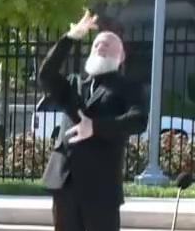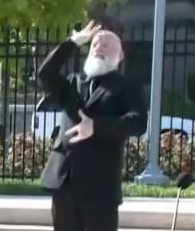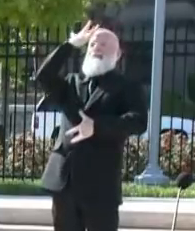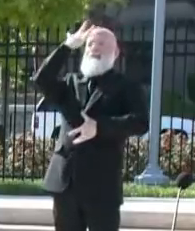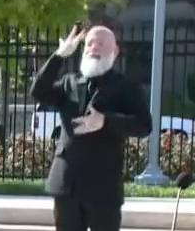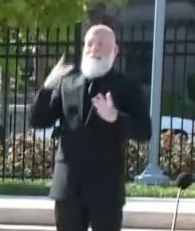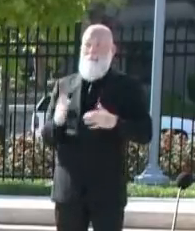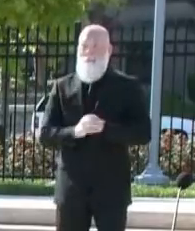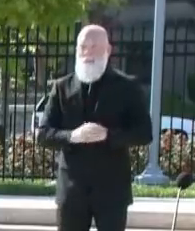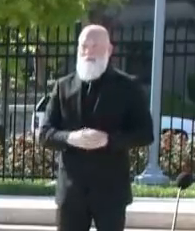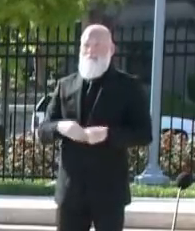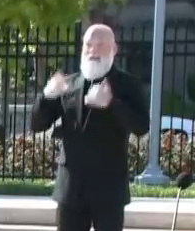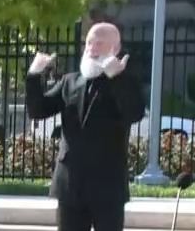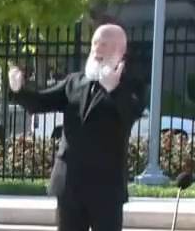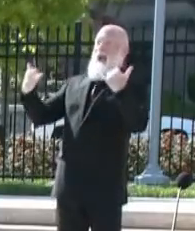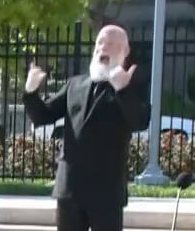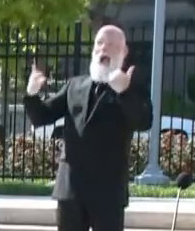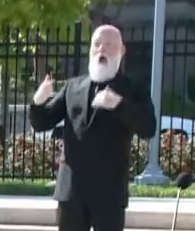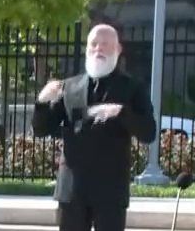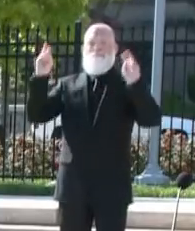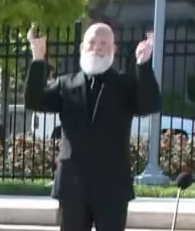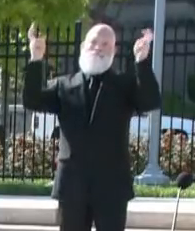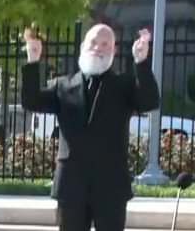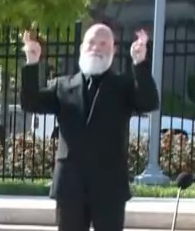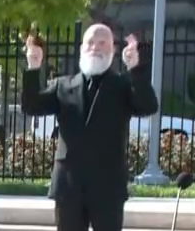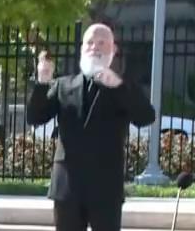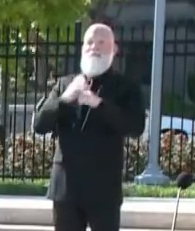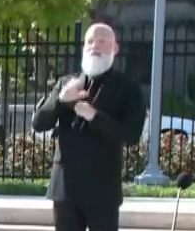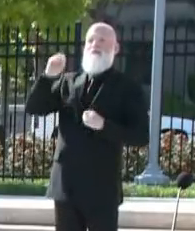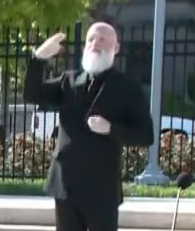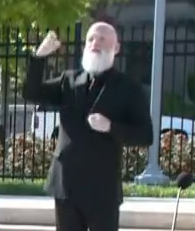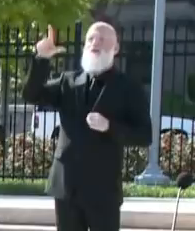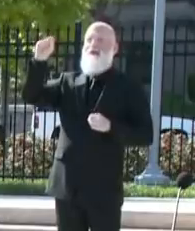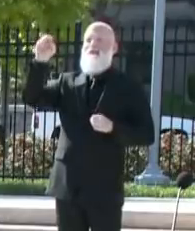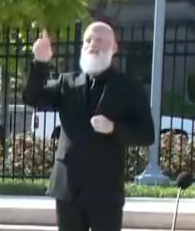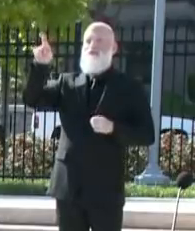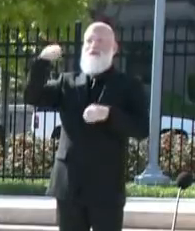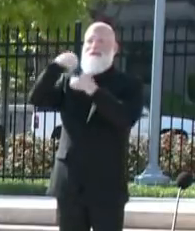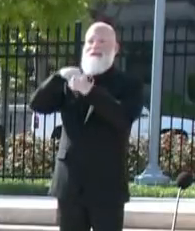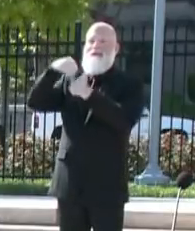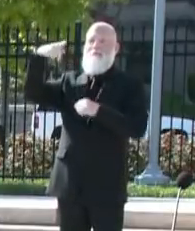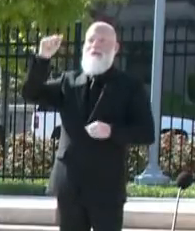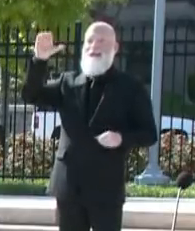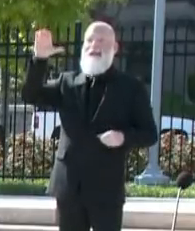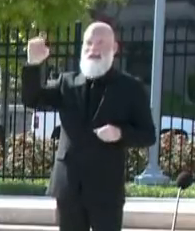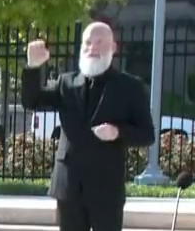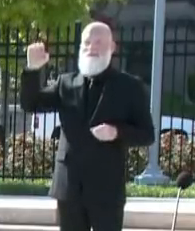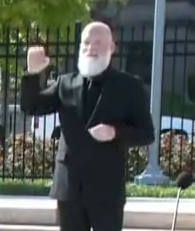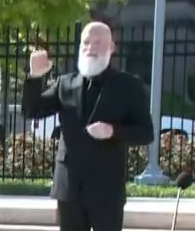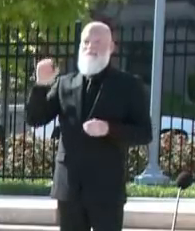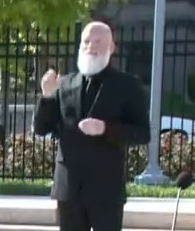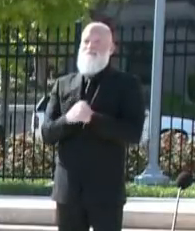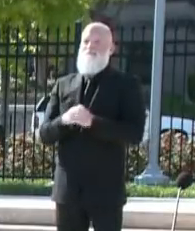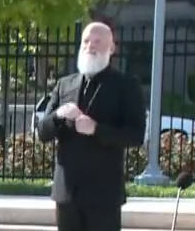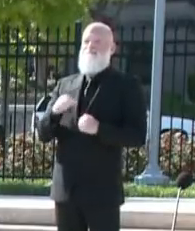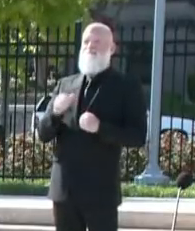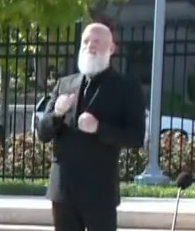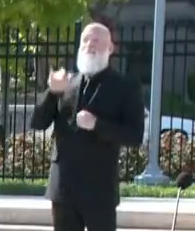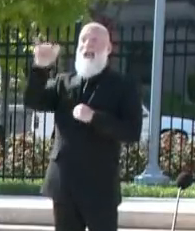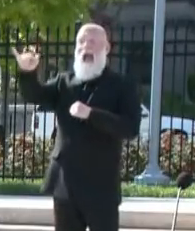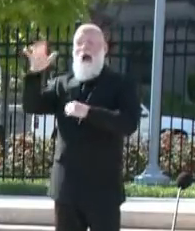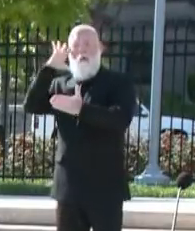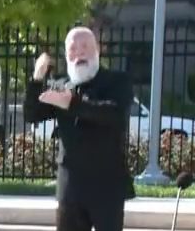and help families and businesses be able to comply with its provisions. We will publish the order tomorrow